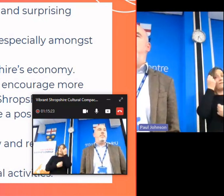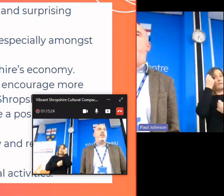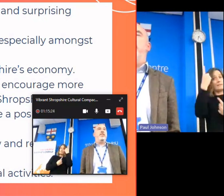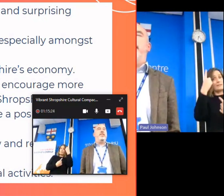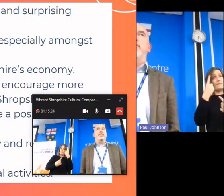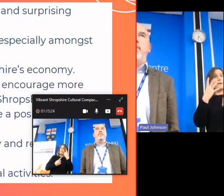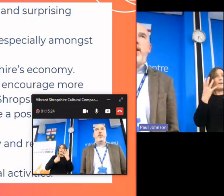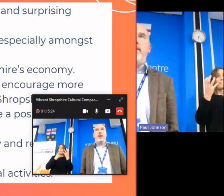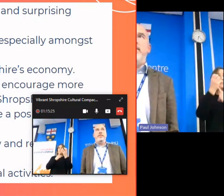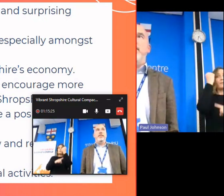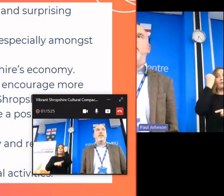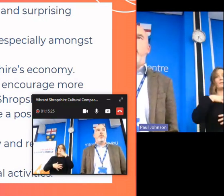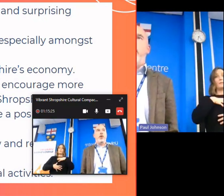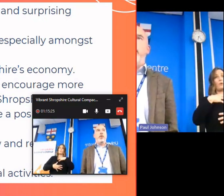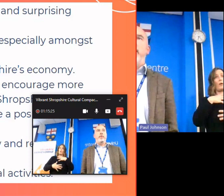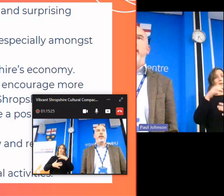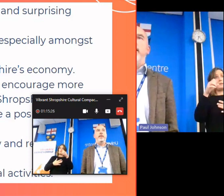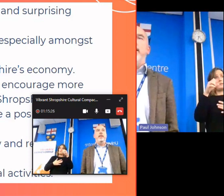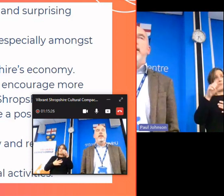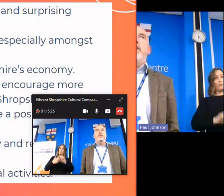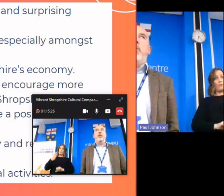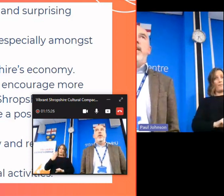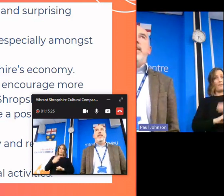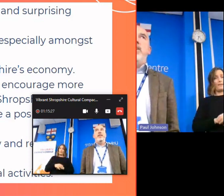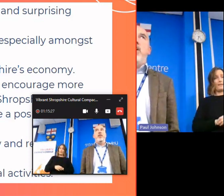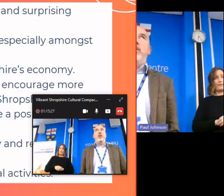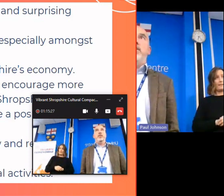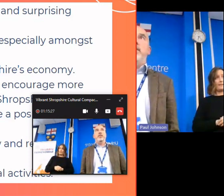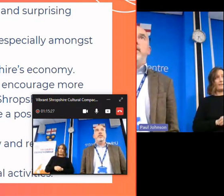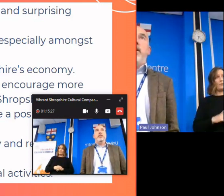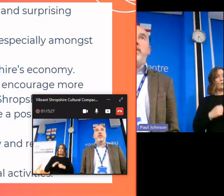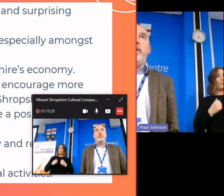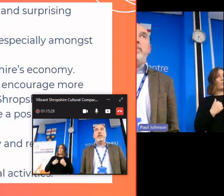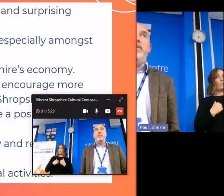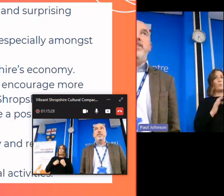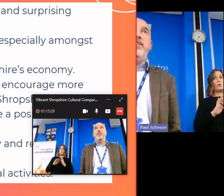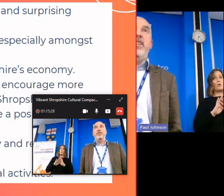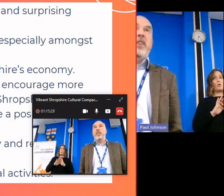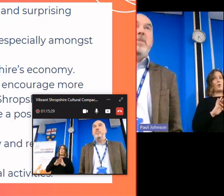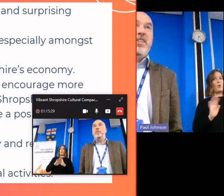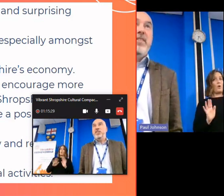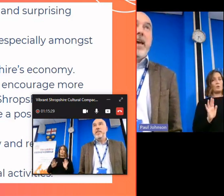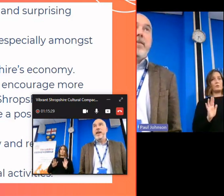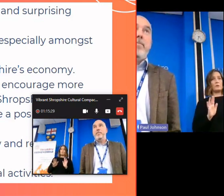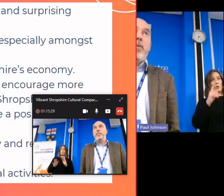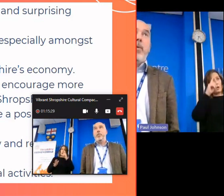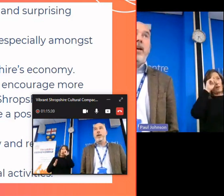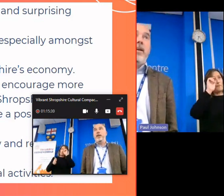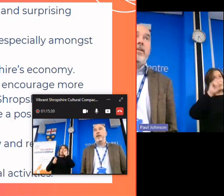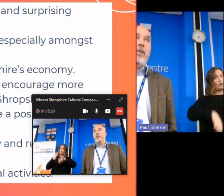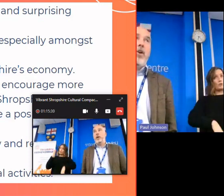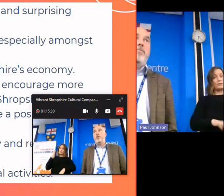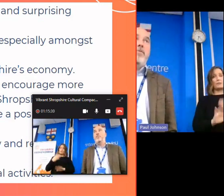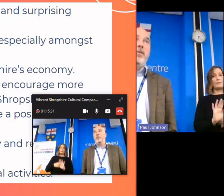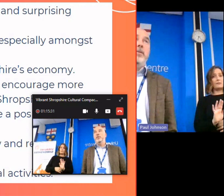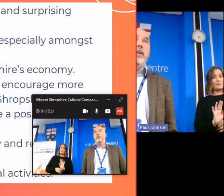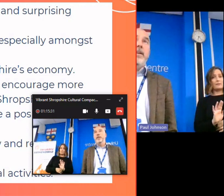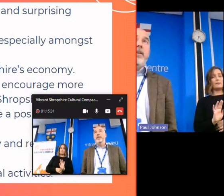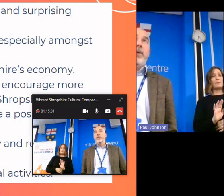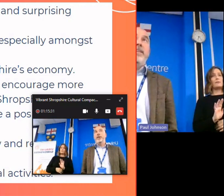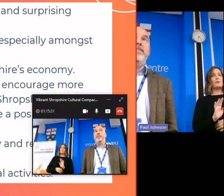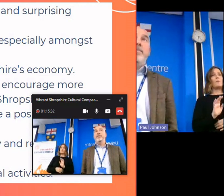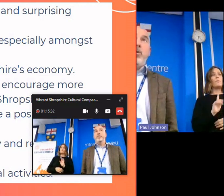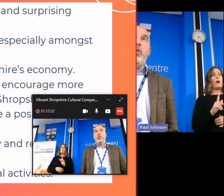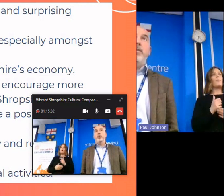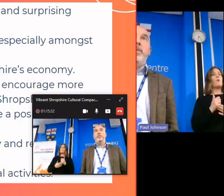innovative ambitious and surprising programming so we're not going to be in a position to commission that but we are hopeful